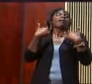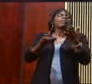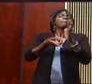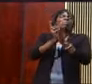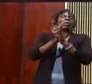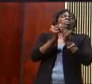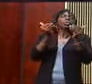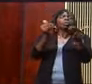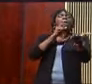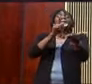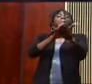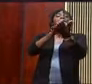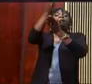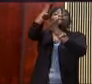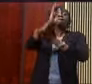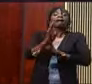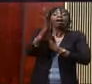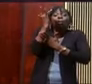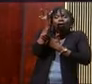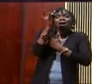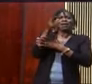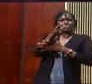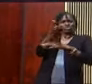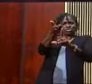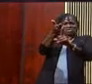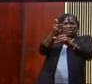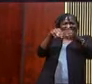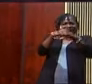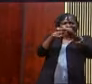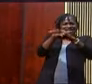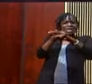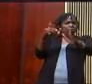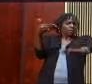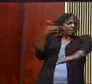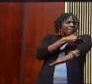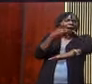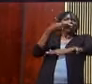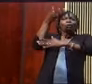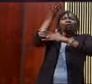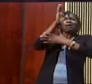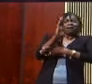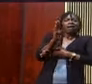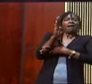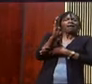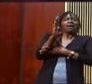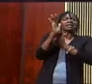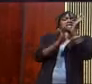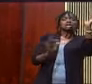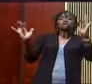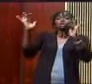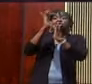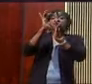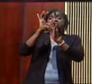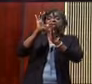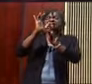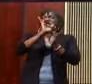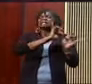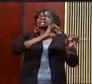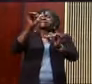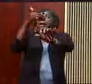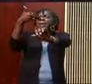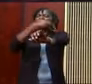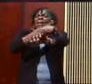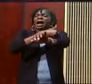access to resurrection resilience. The same power that raised Jesus from the dead is